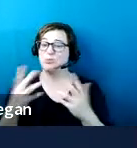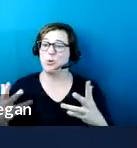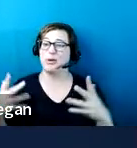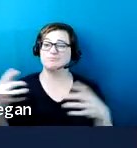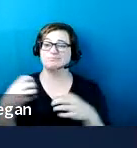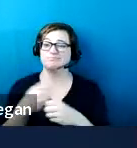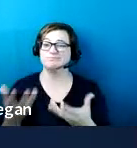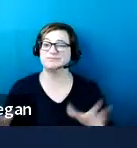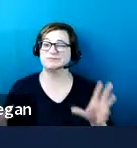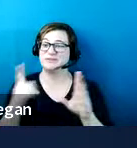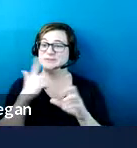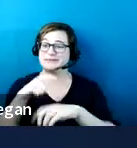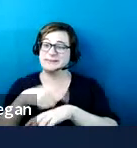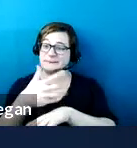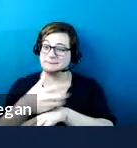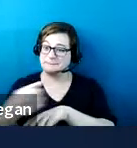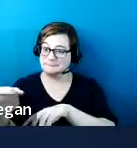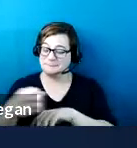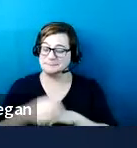we are out of time.